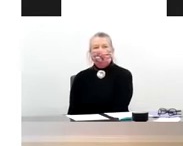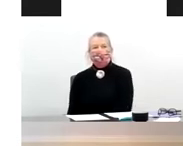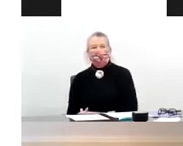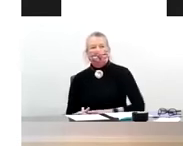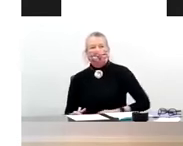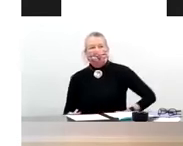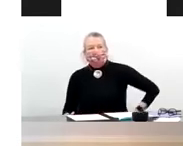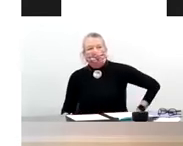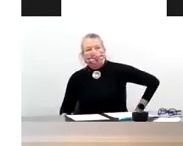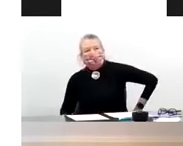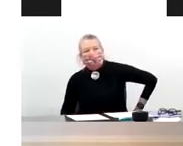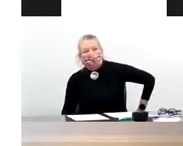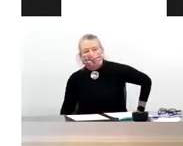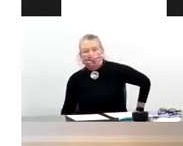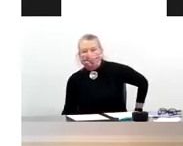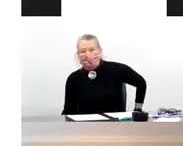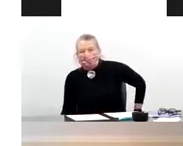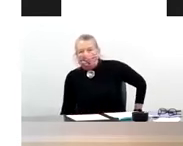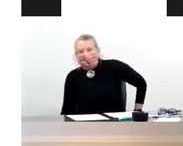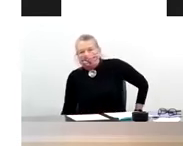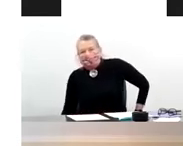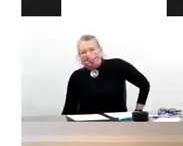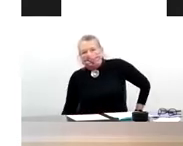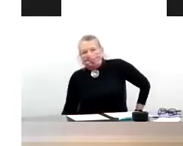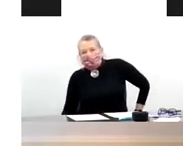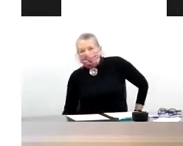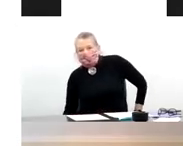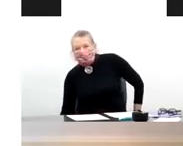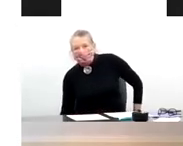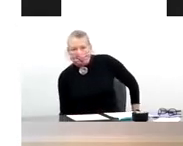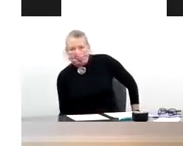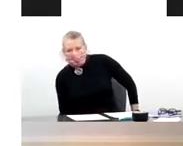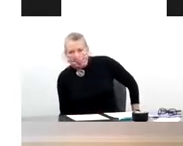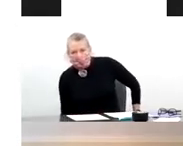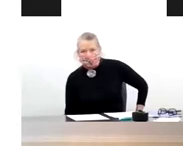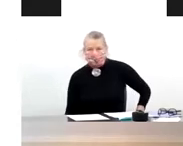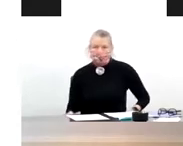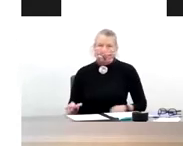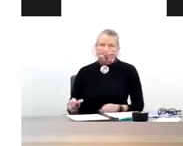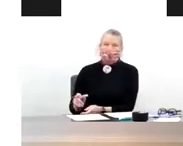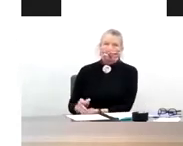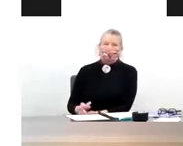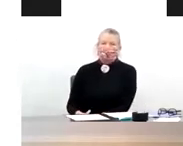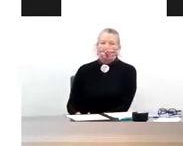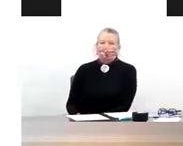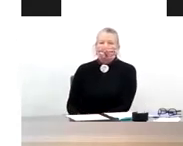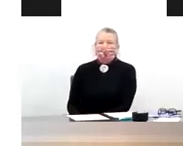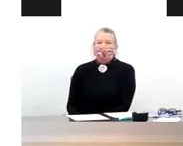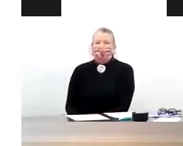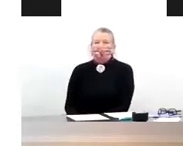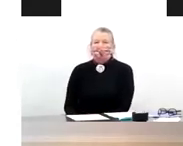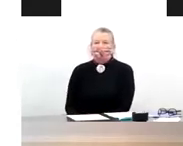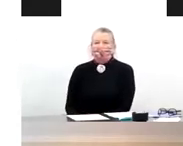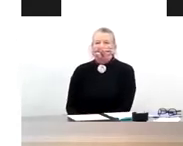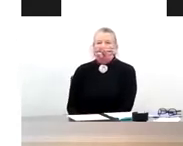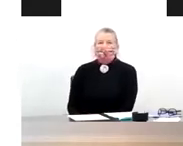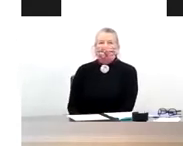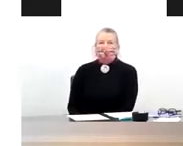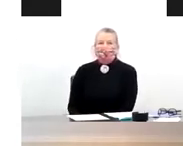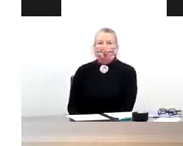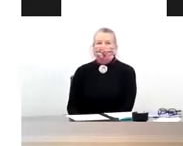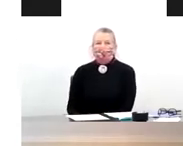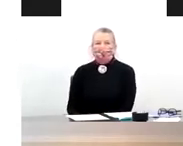on increased testing for underserved populations that include racial ethnic